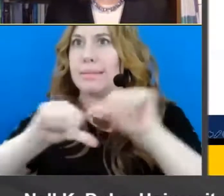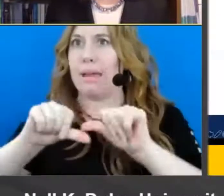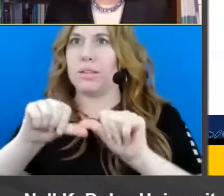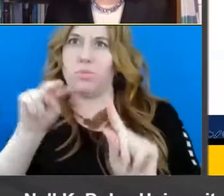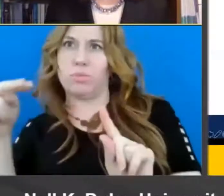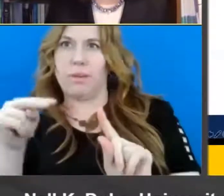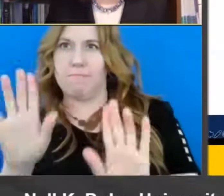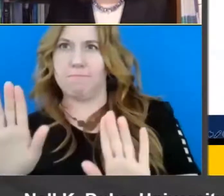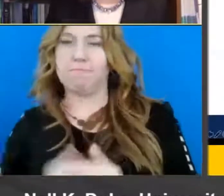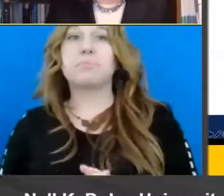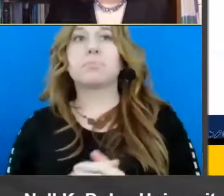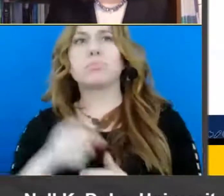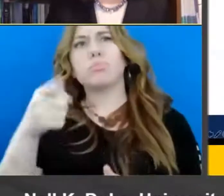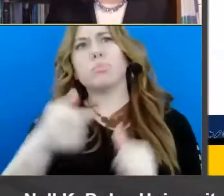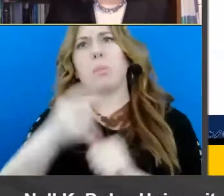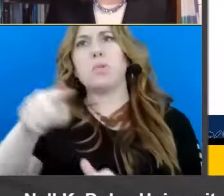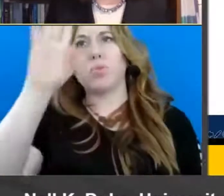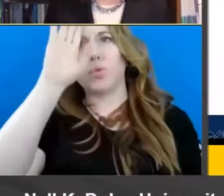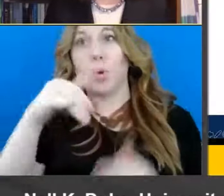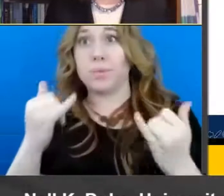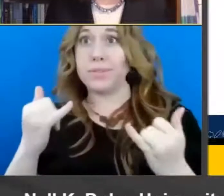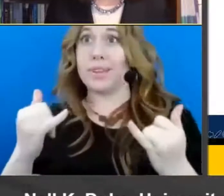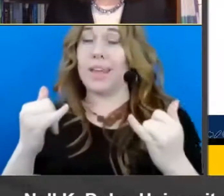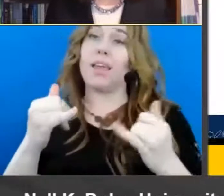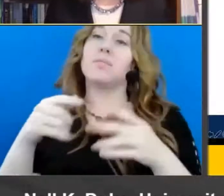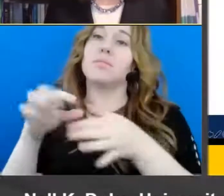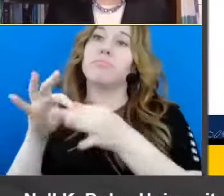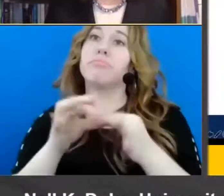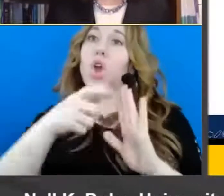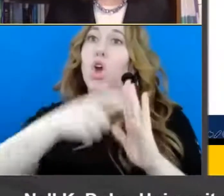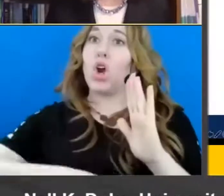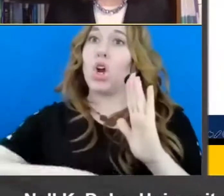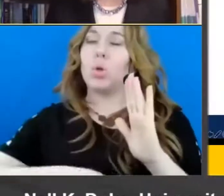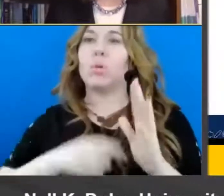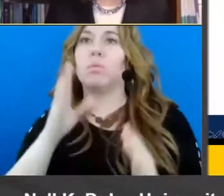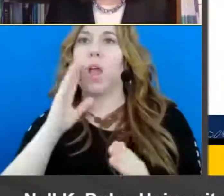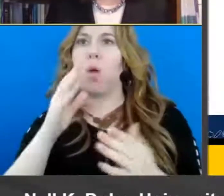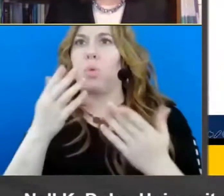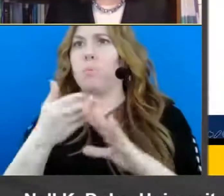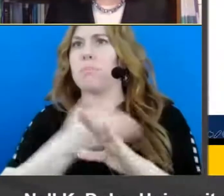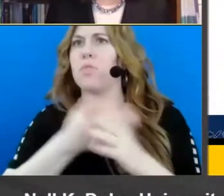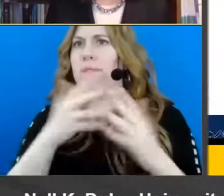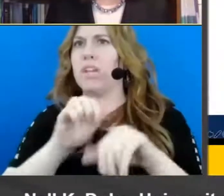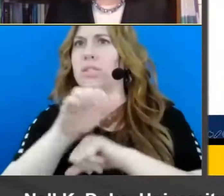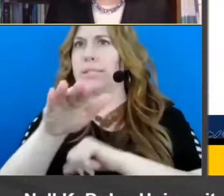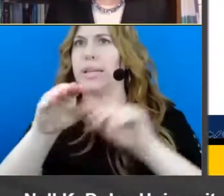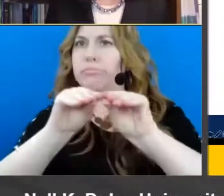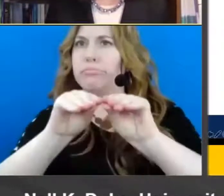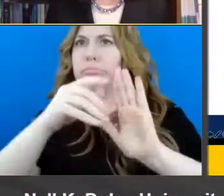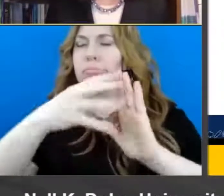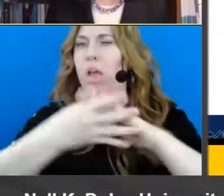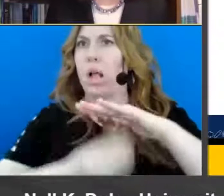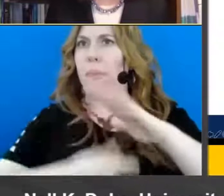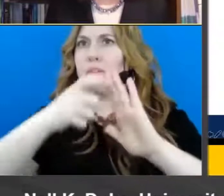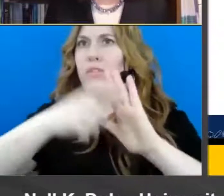So as I think you know, this webinar today is based on an article and you'll be getting an advanced copy of this article, which will be out more broadly